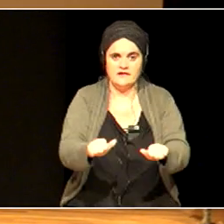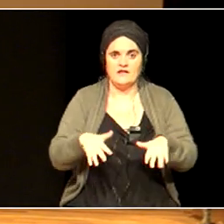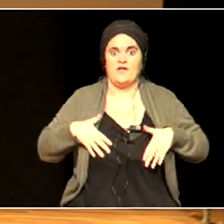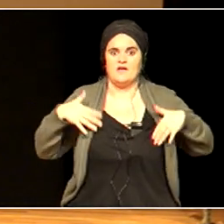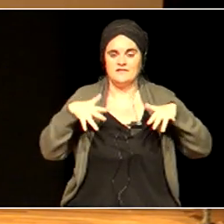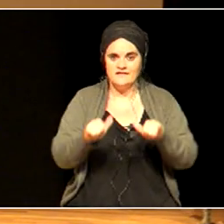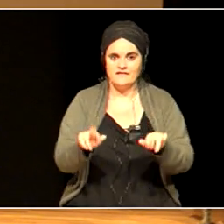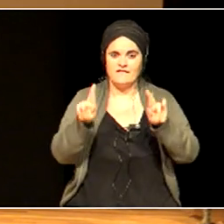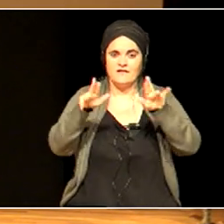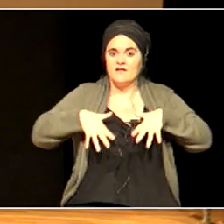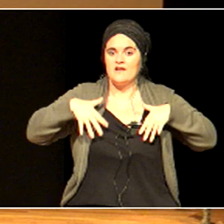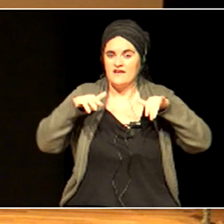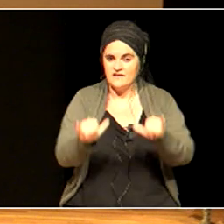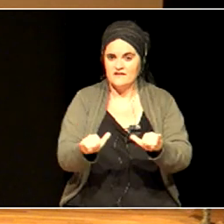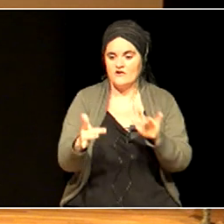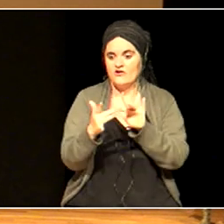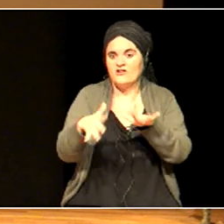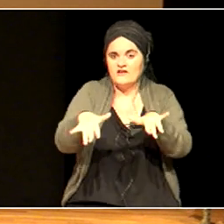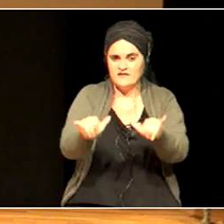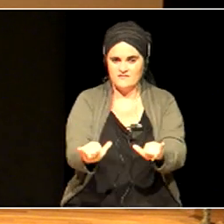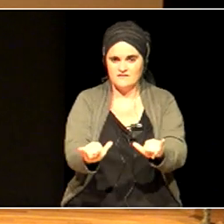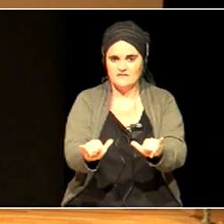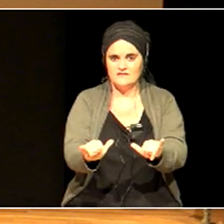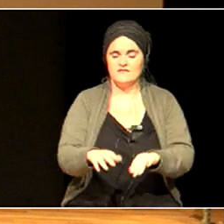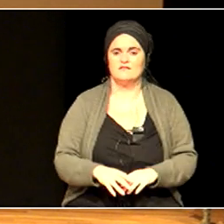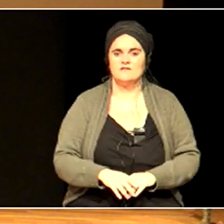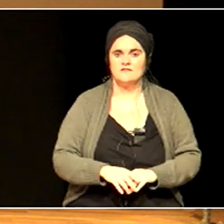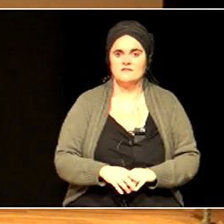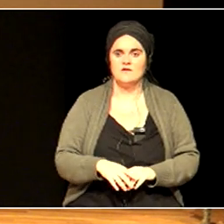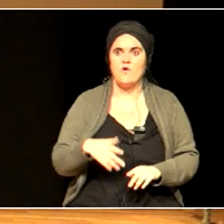or connectedness or wisdom?